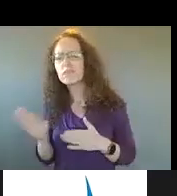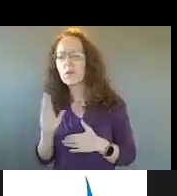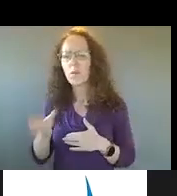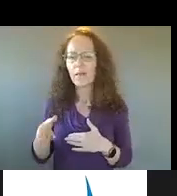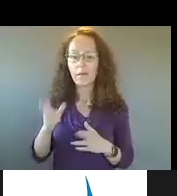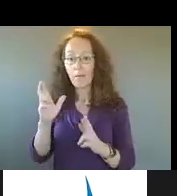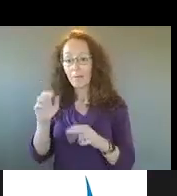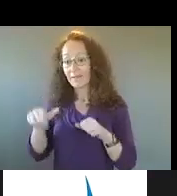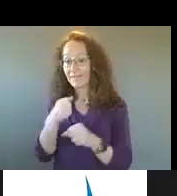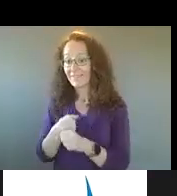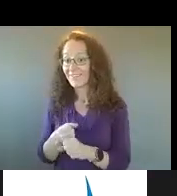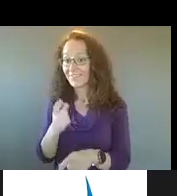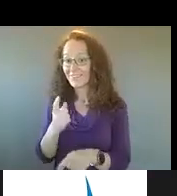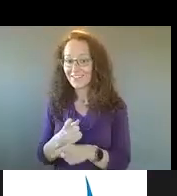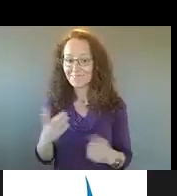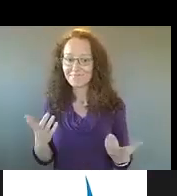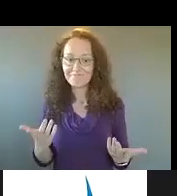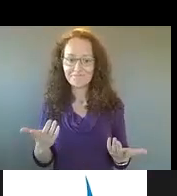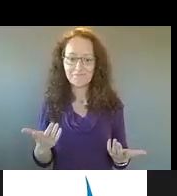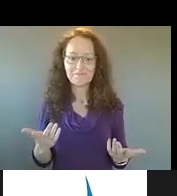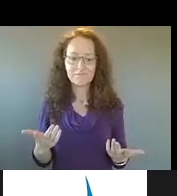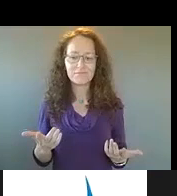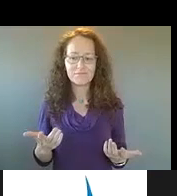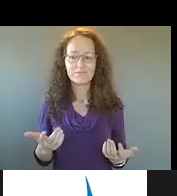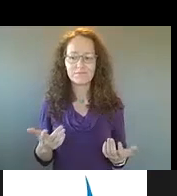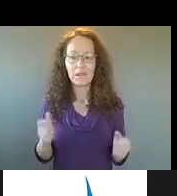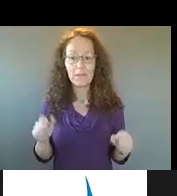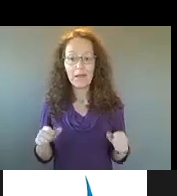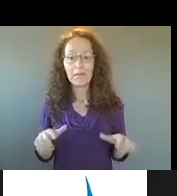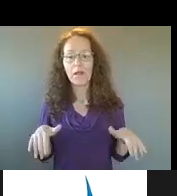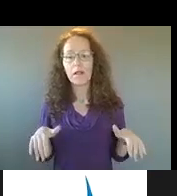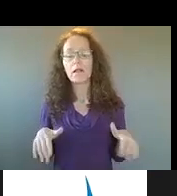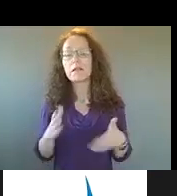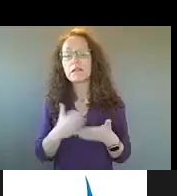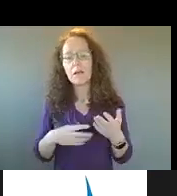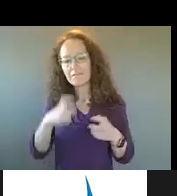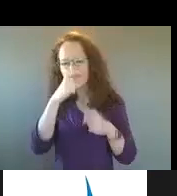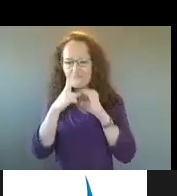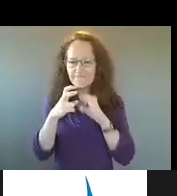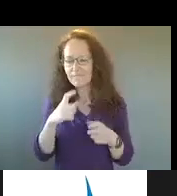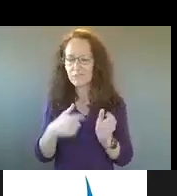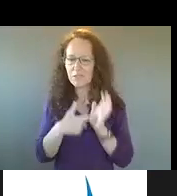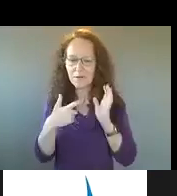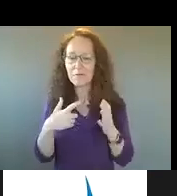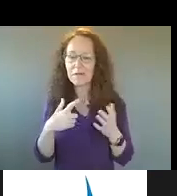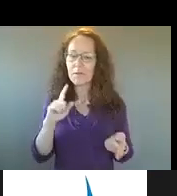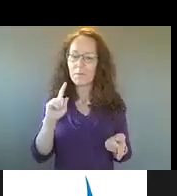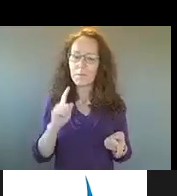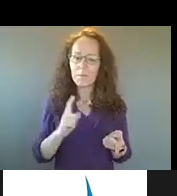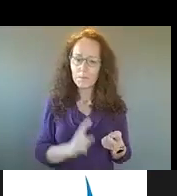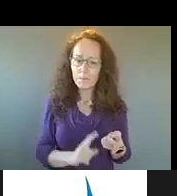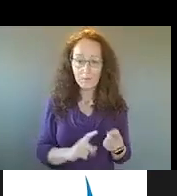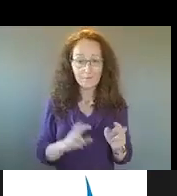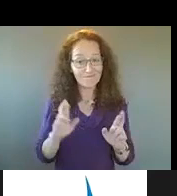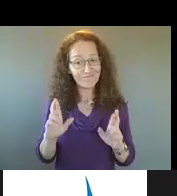this year, um, that we'll, you know, be able to relax some of the restrictions, um, but we also always have to be